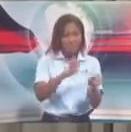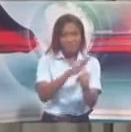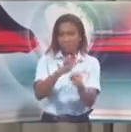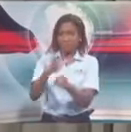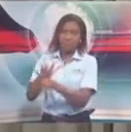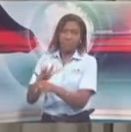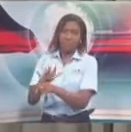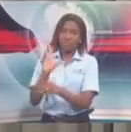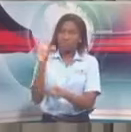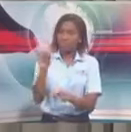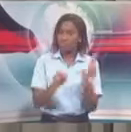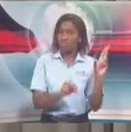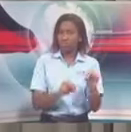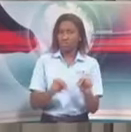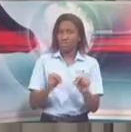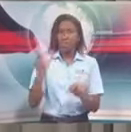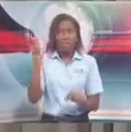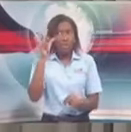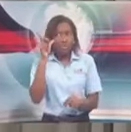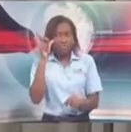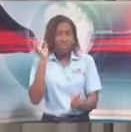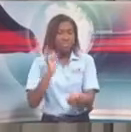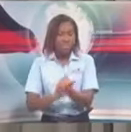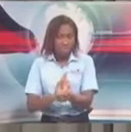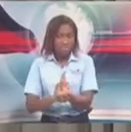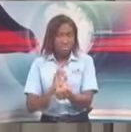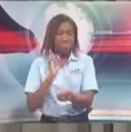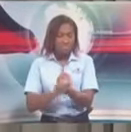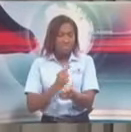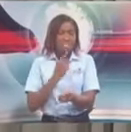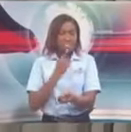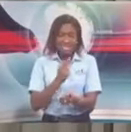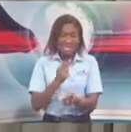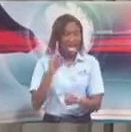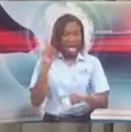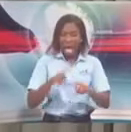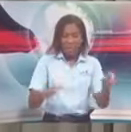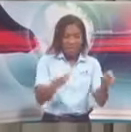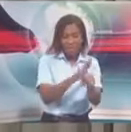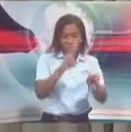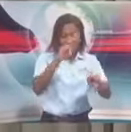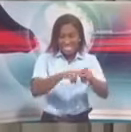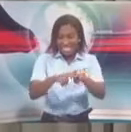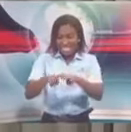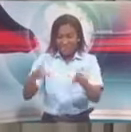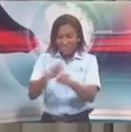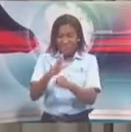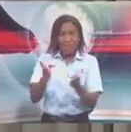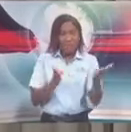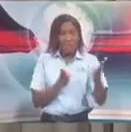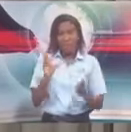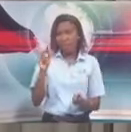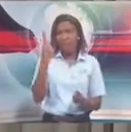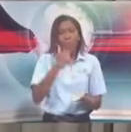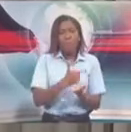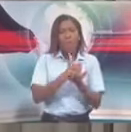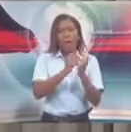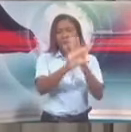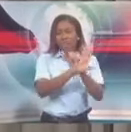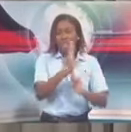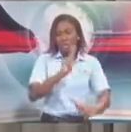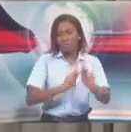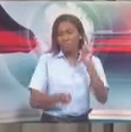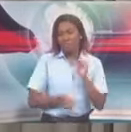consultation on the advice of our medical public health experts and every single measure is done to protect the population of Trinidad and Tobago.